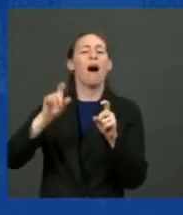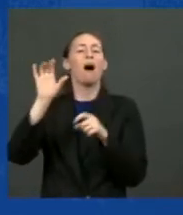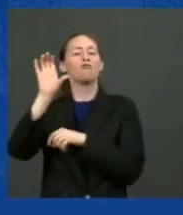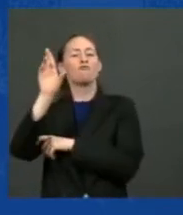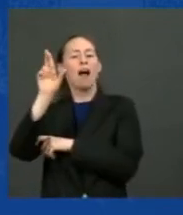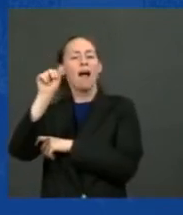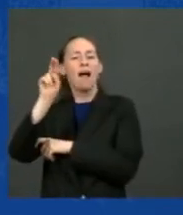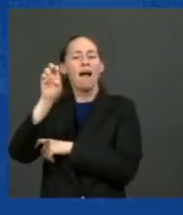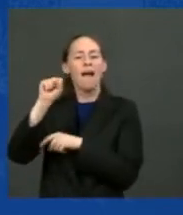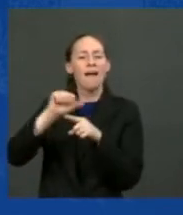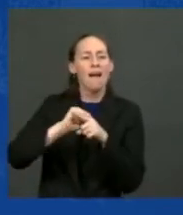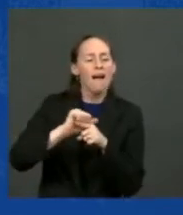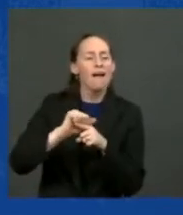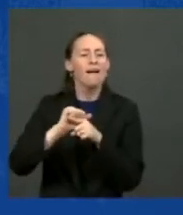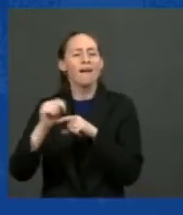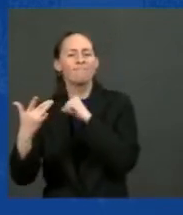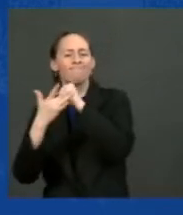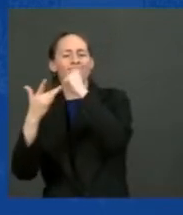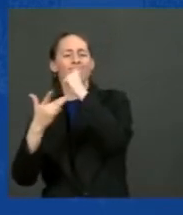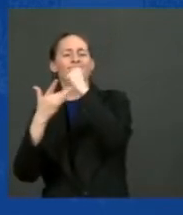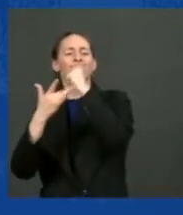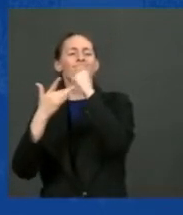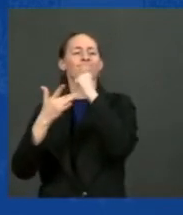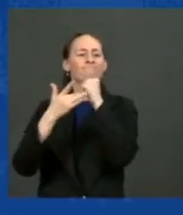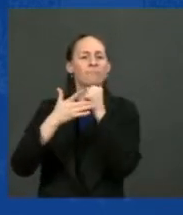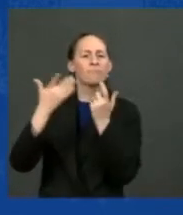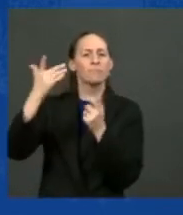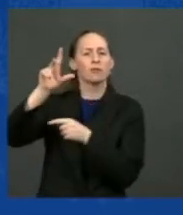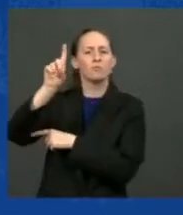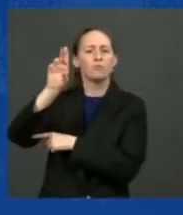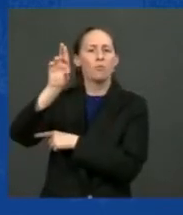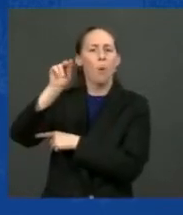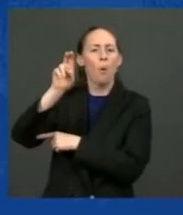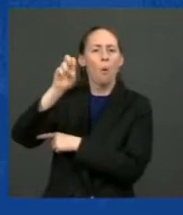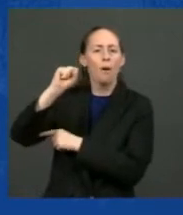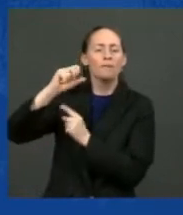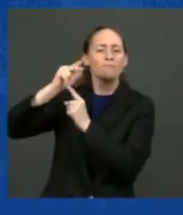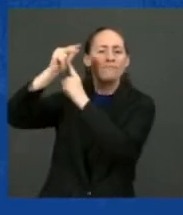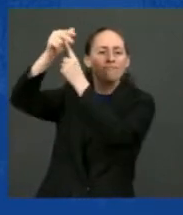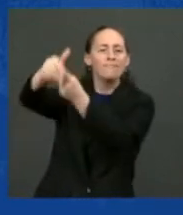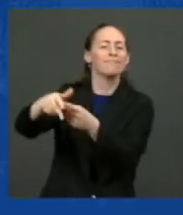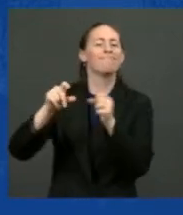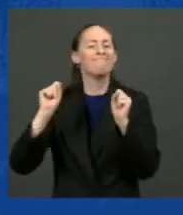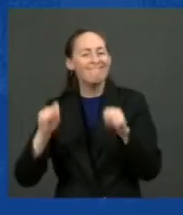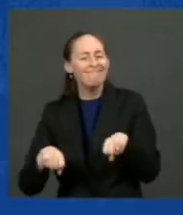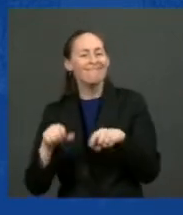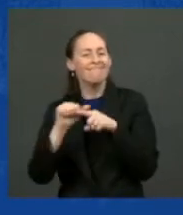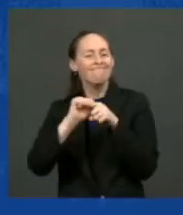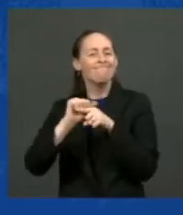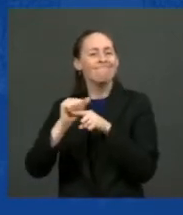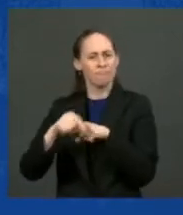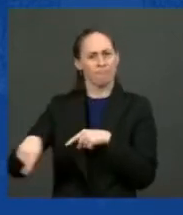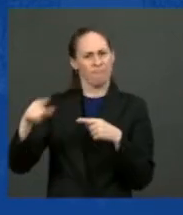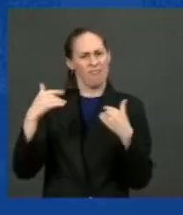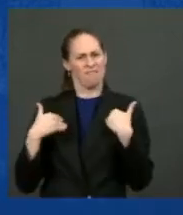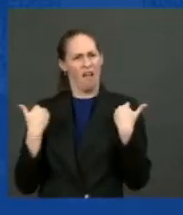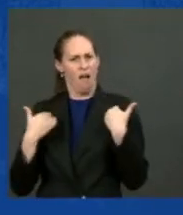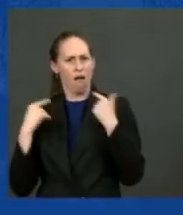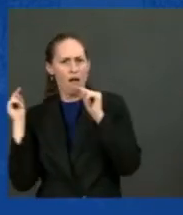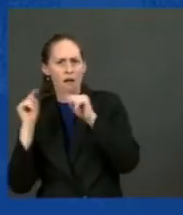so on. Where young people in Michigan show up and emerge as expert technicians, engineers, heavy equipment operators.